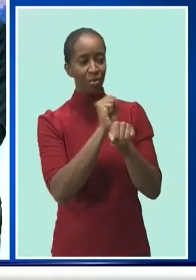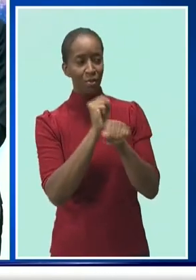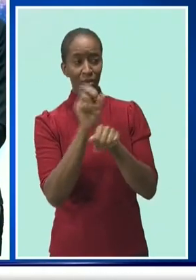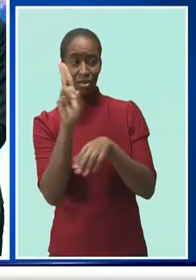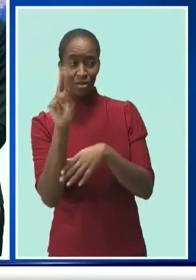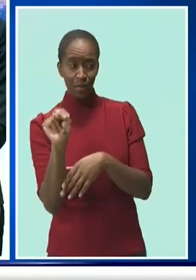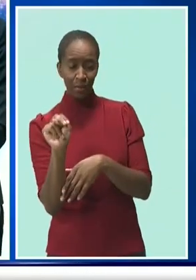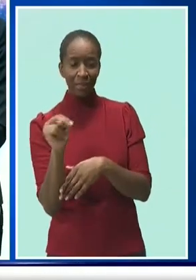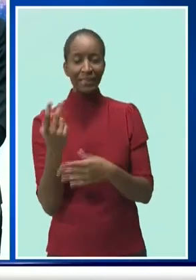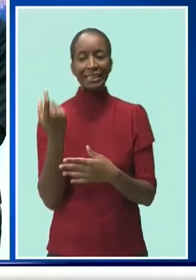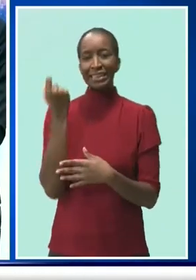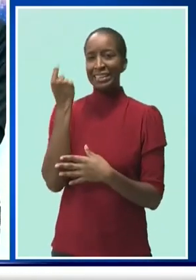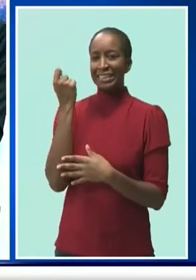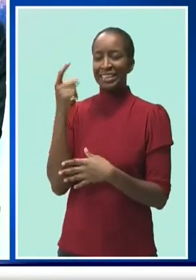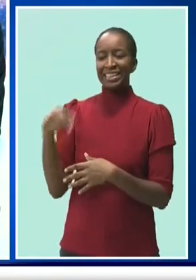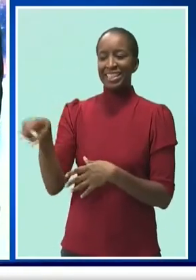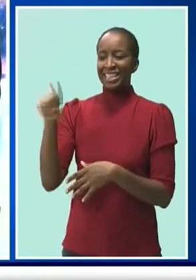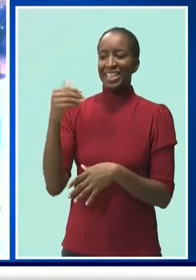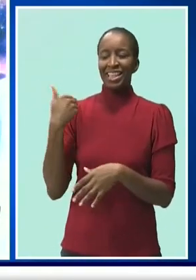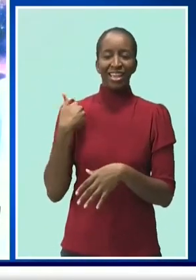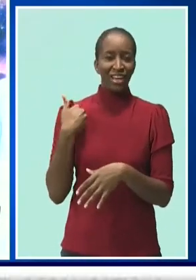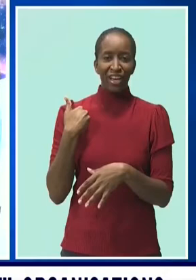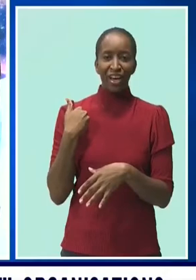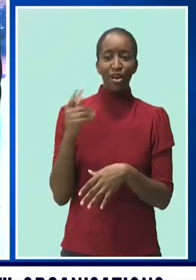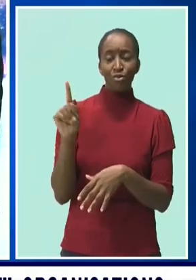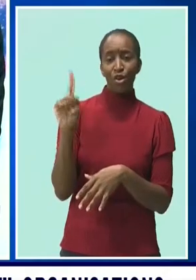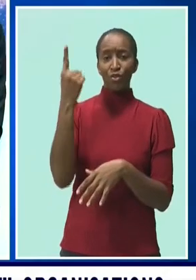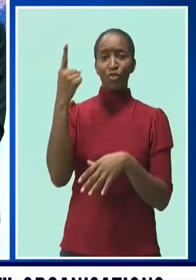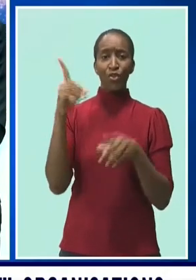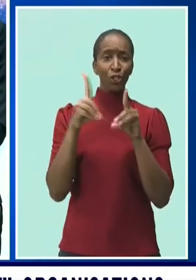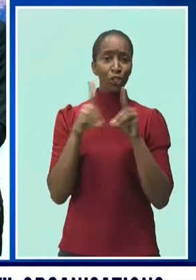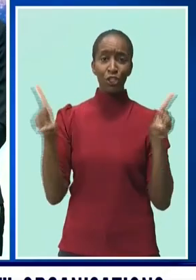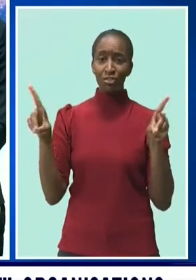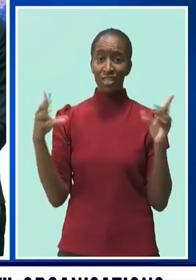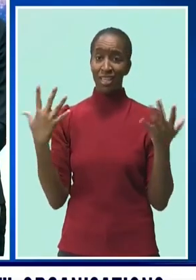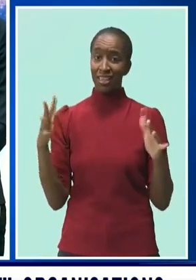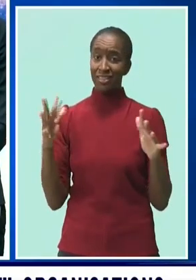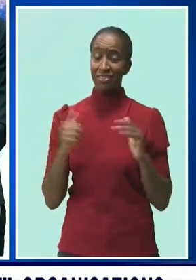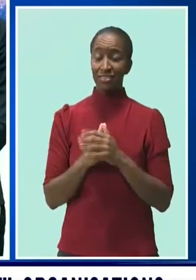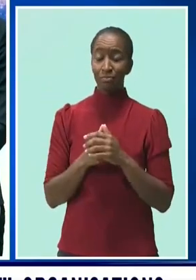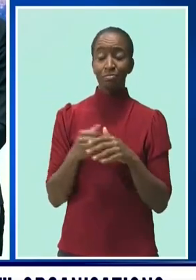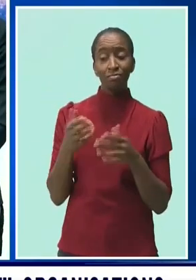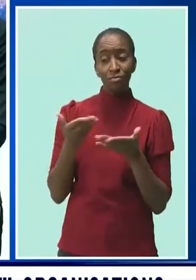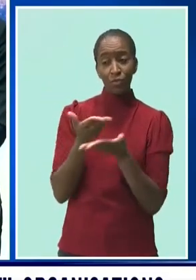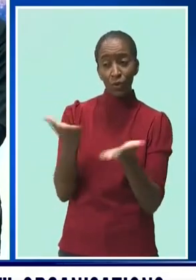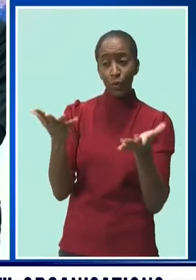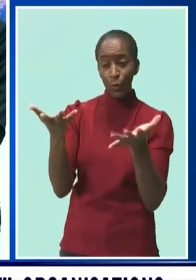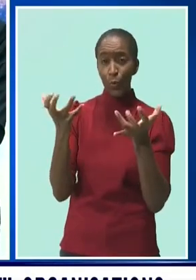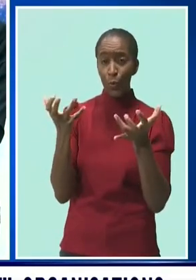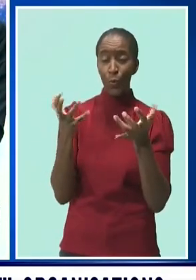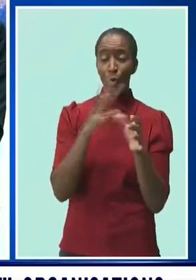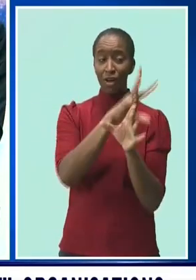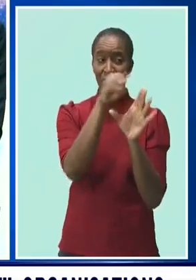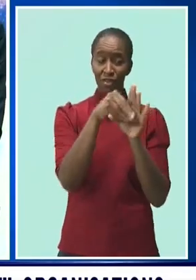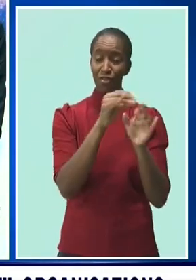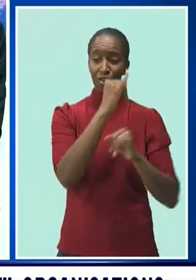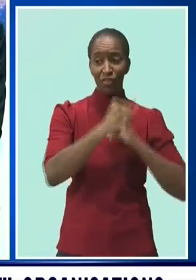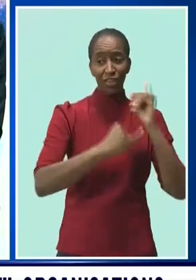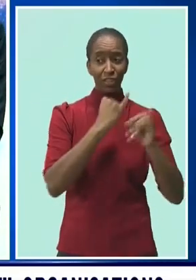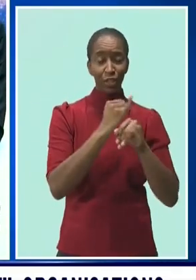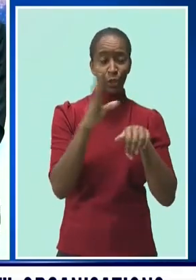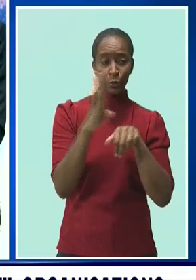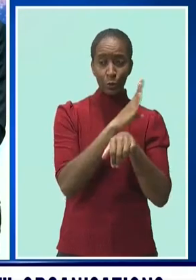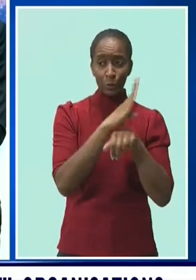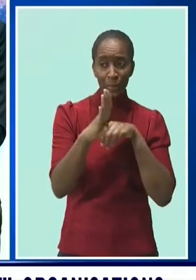They come only with a first degree. If you are serious about working at the international level, I want to say to our young